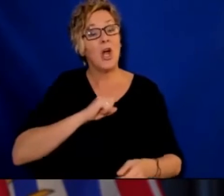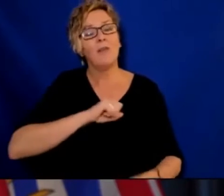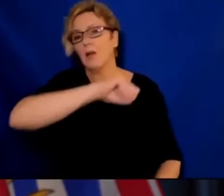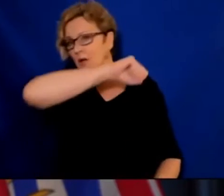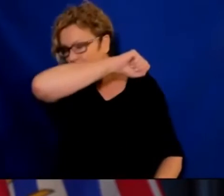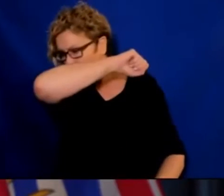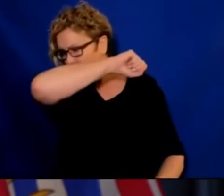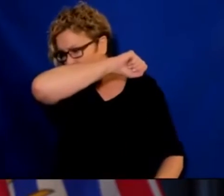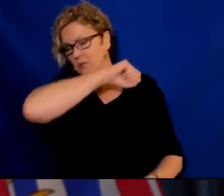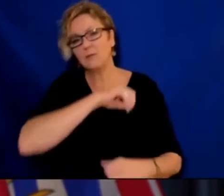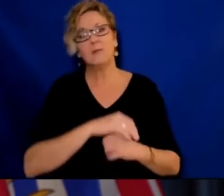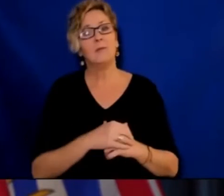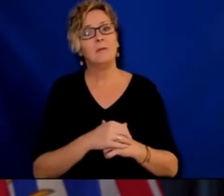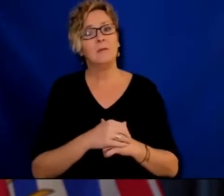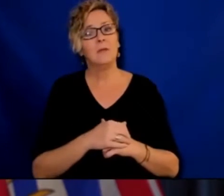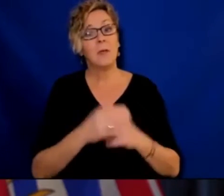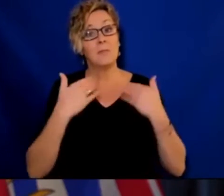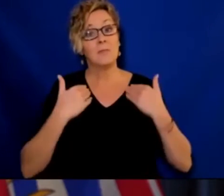now more